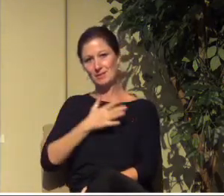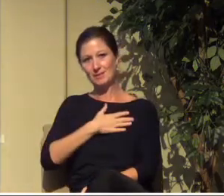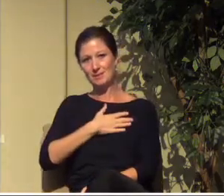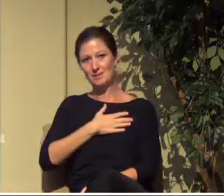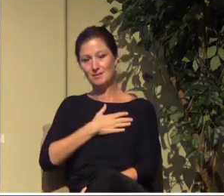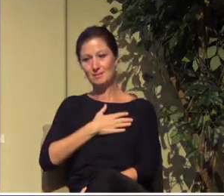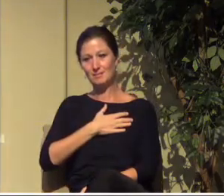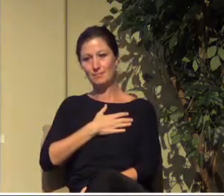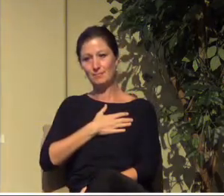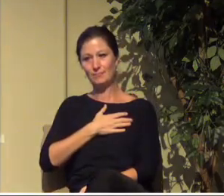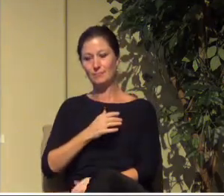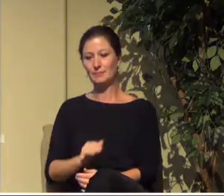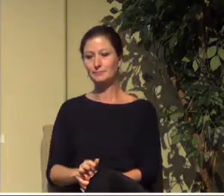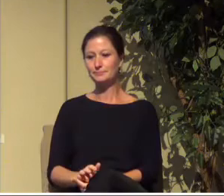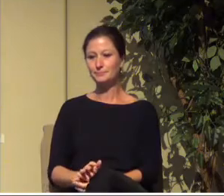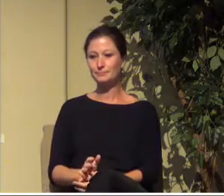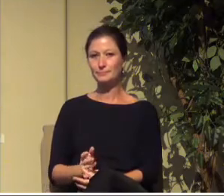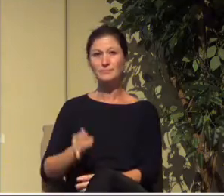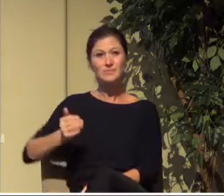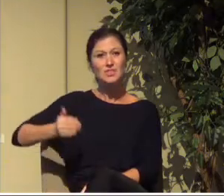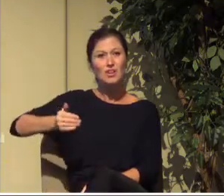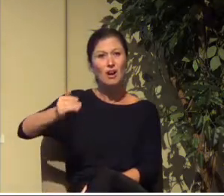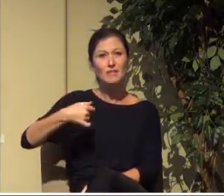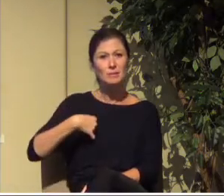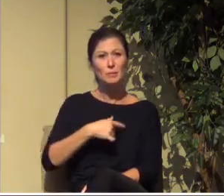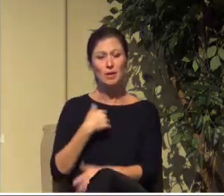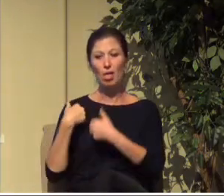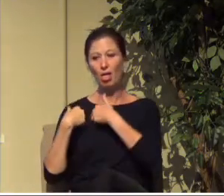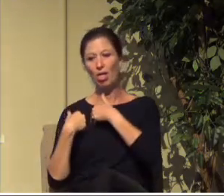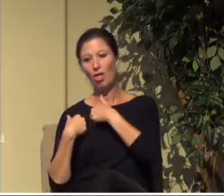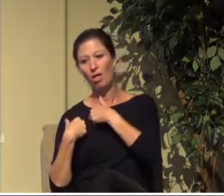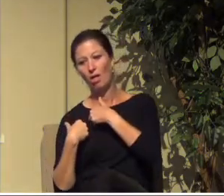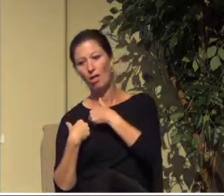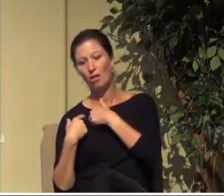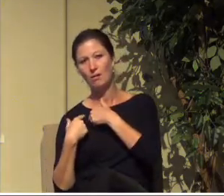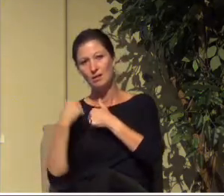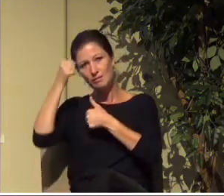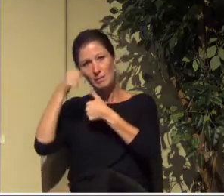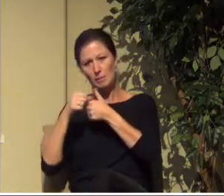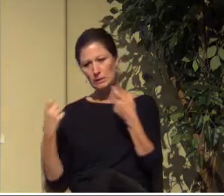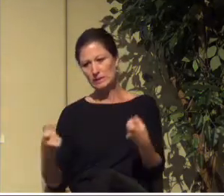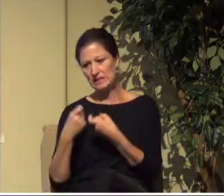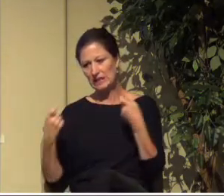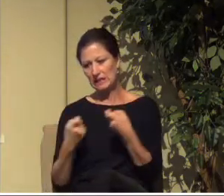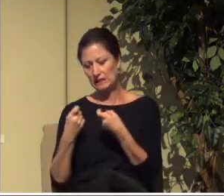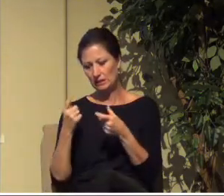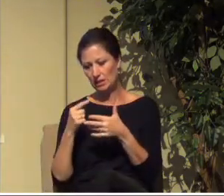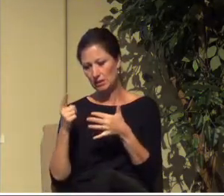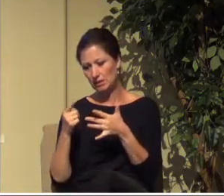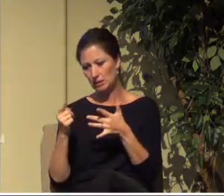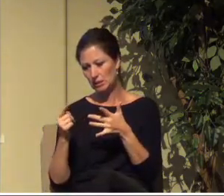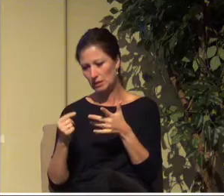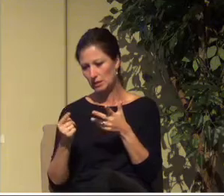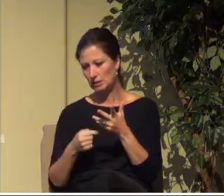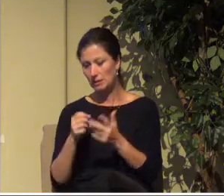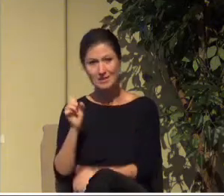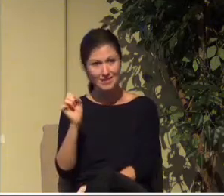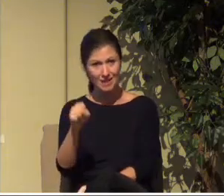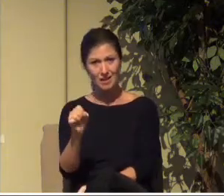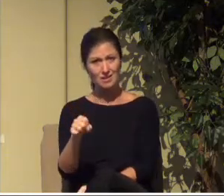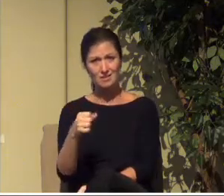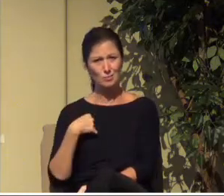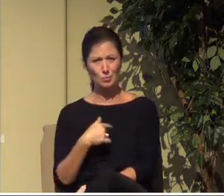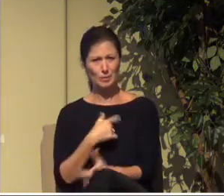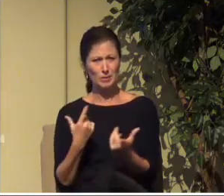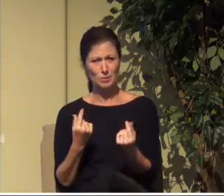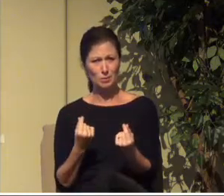So often, we carry around this weight of, oh, I did this and this and this. Yes, we did those things. That's why Jesus died on the